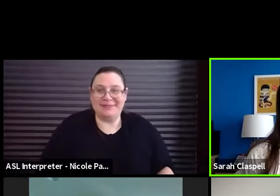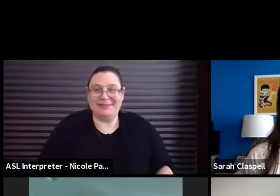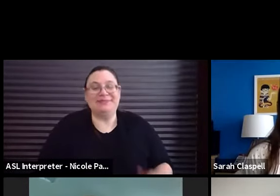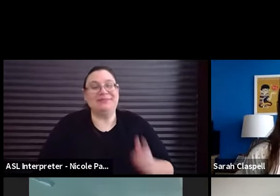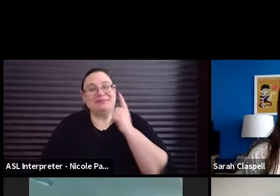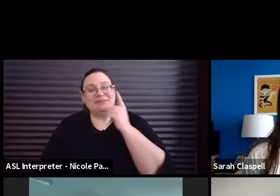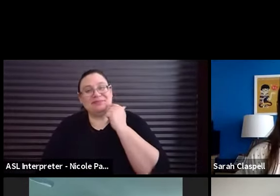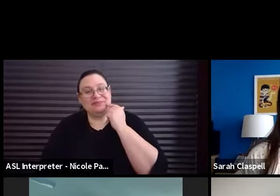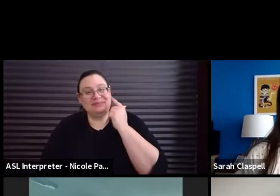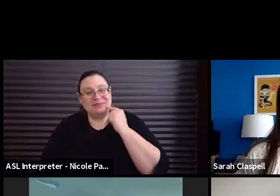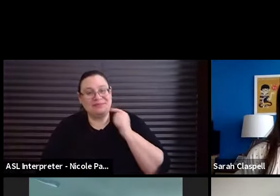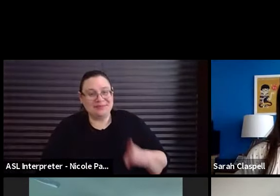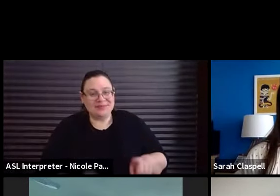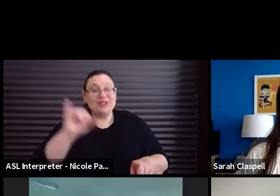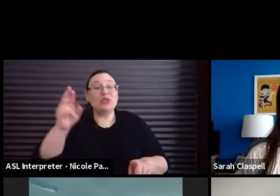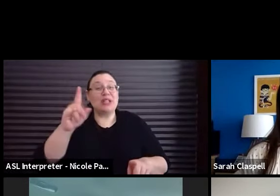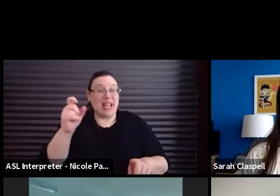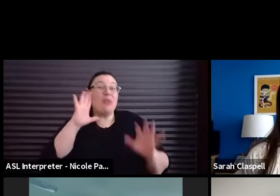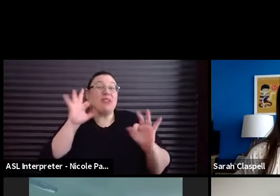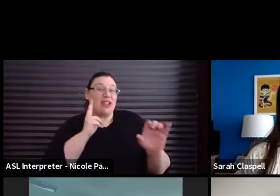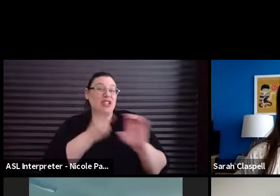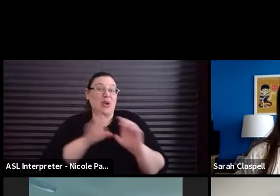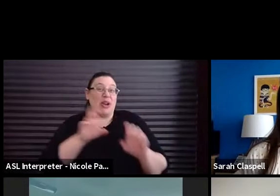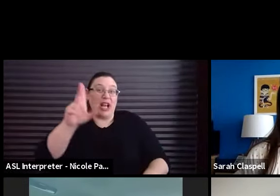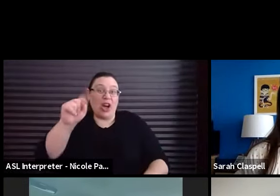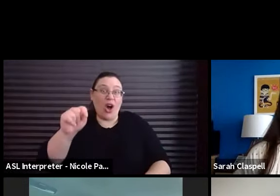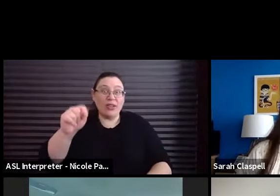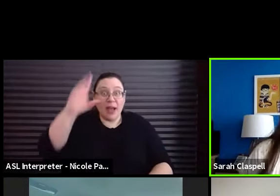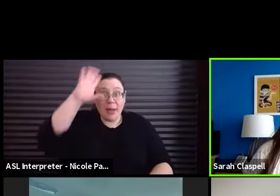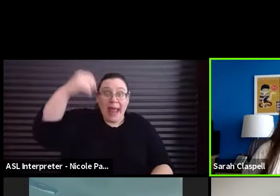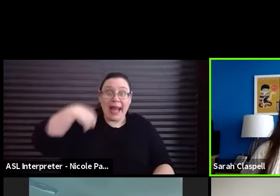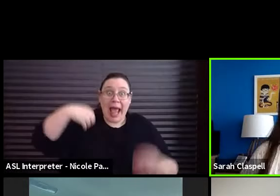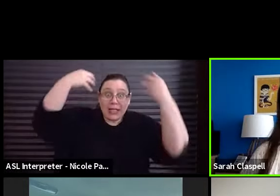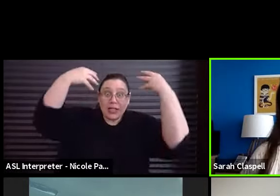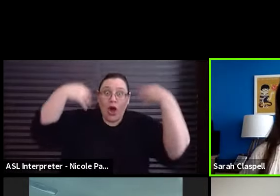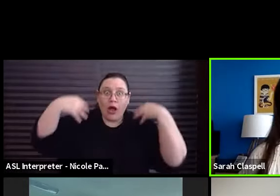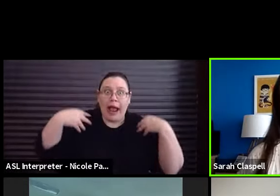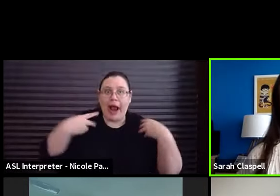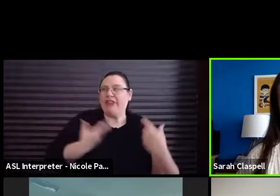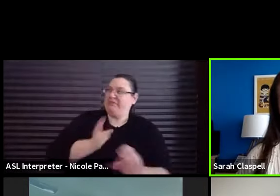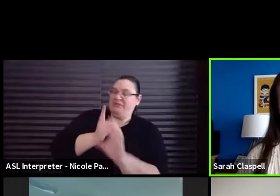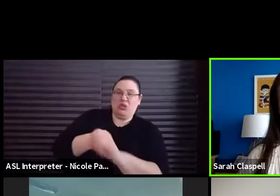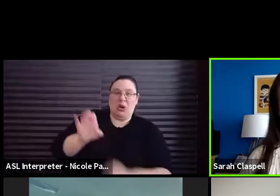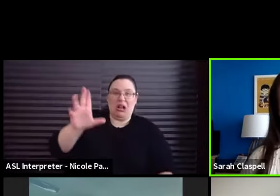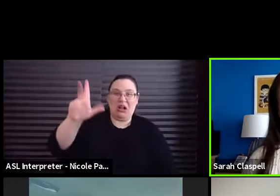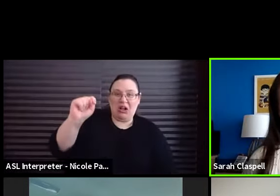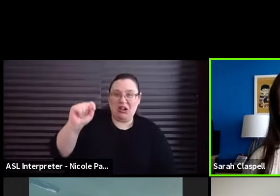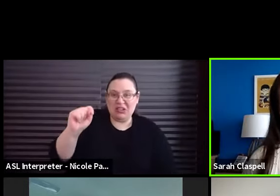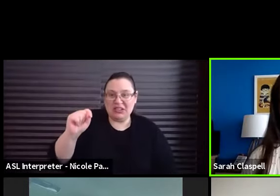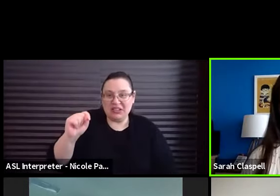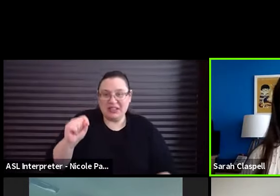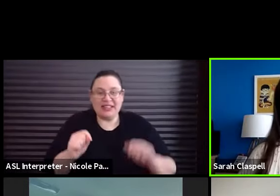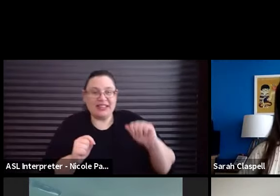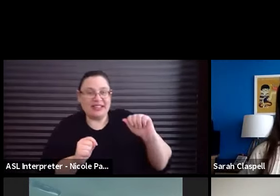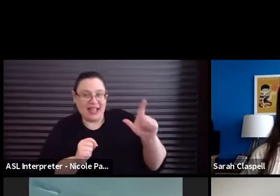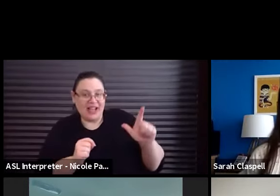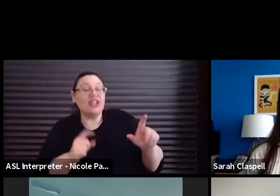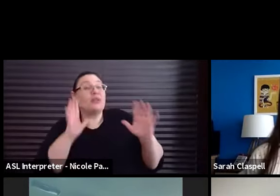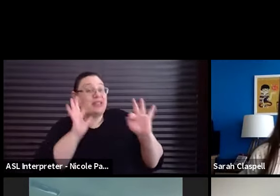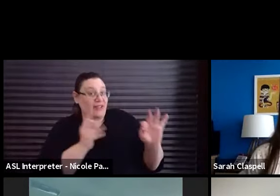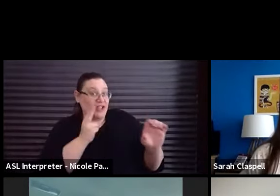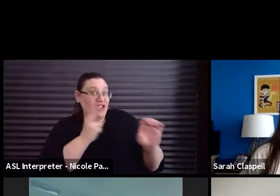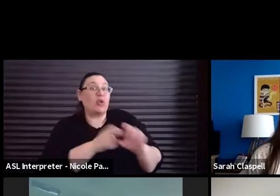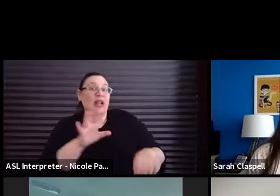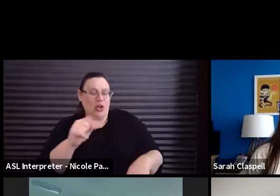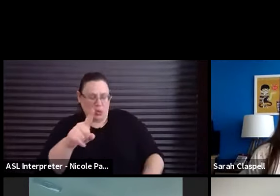I would definitely join a cult because the guy had, long hair. Sure. You would definitely join a cult. You would 100